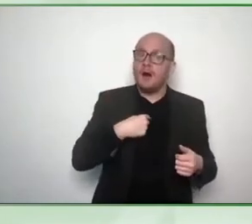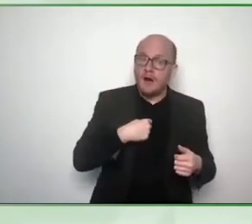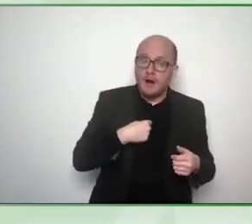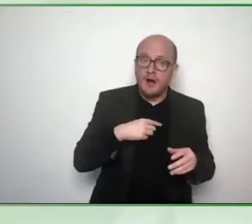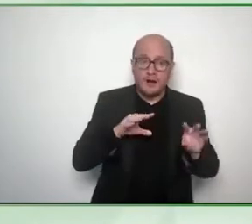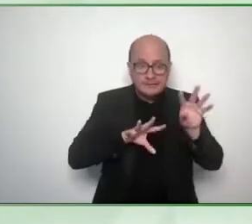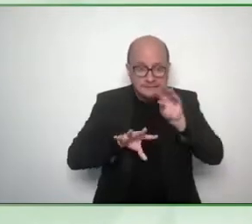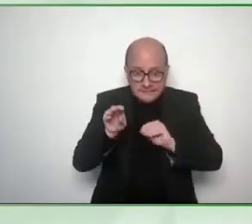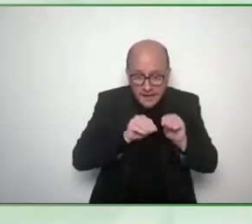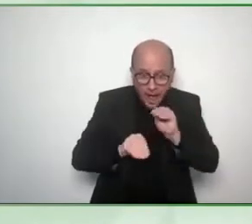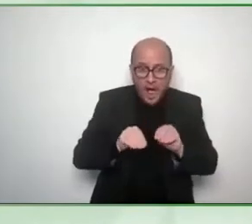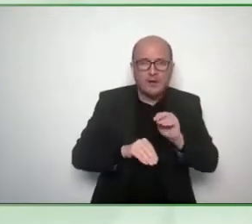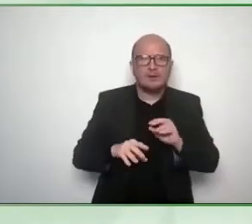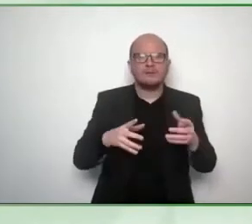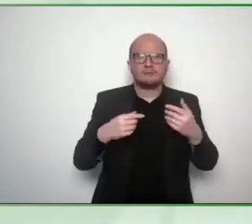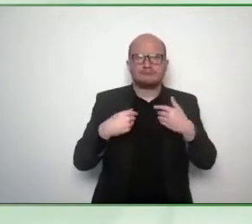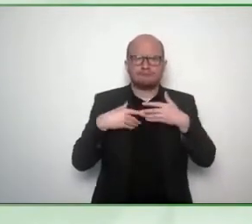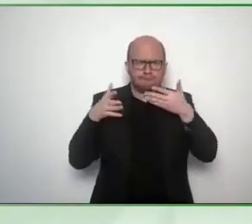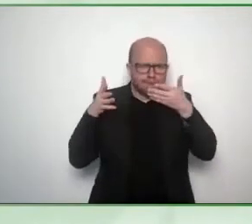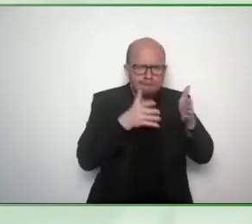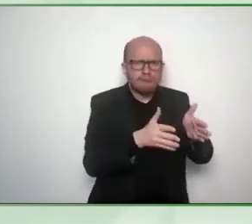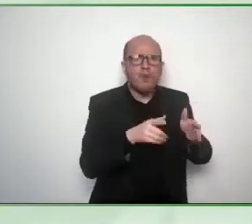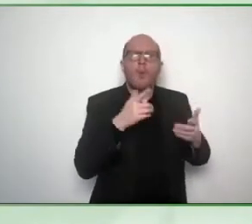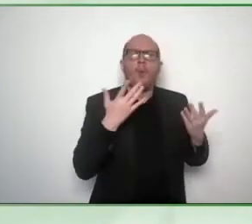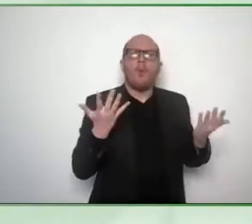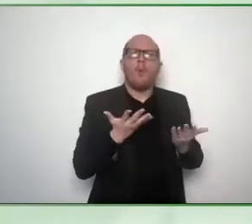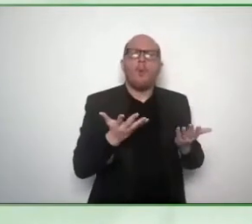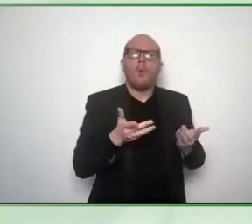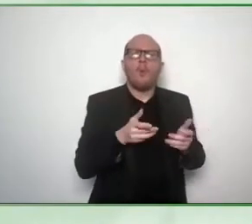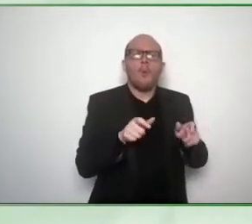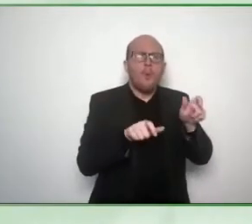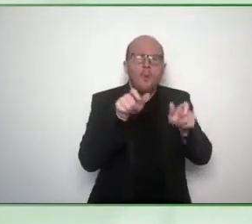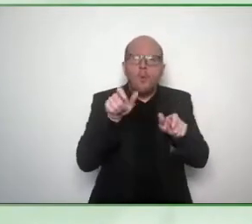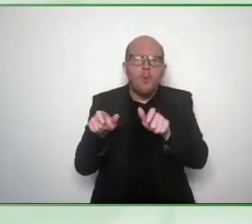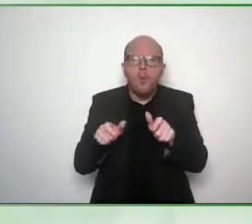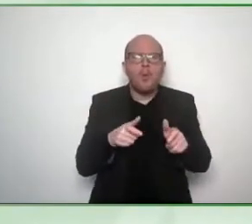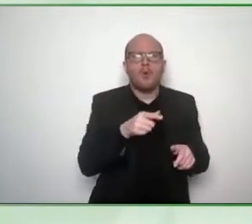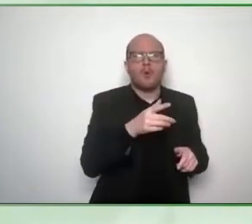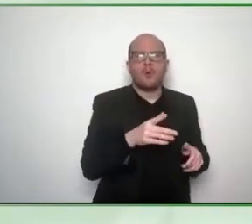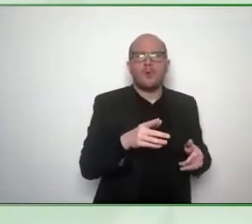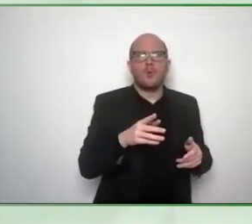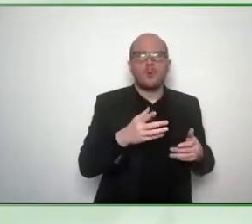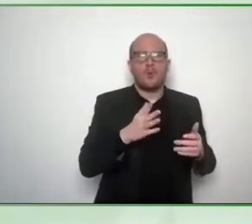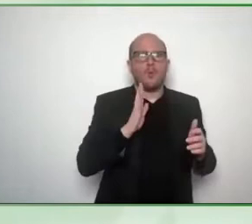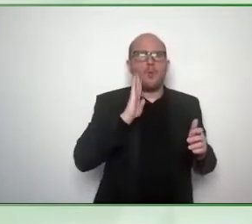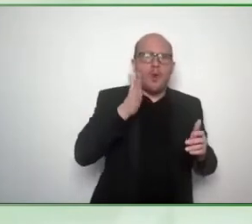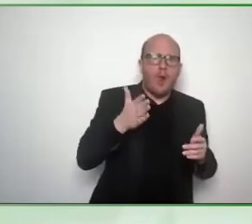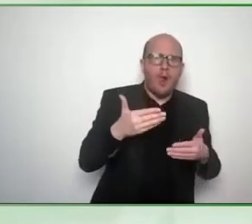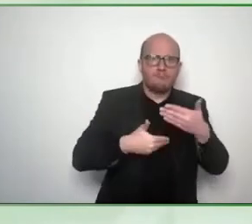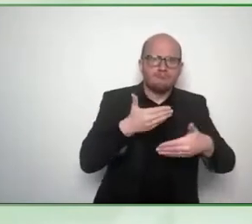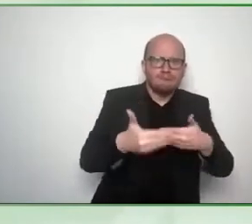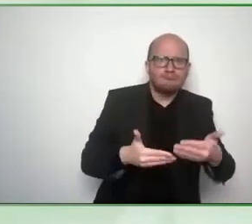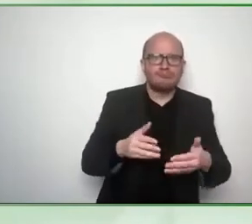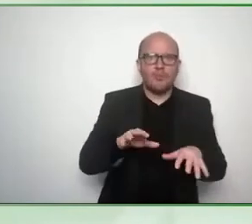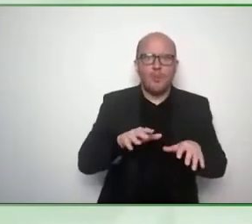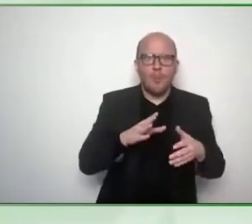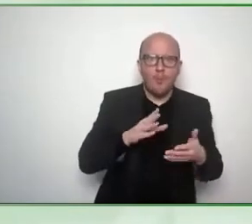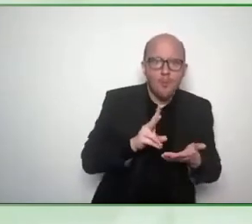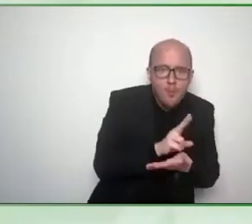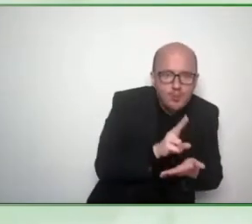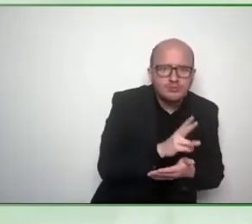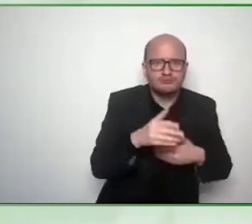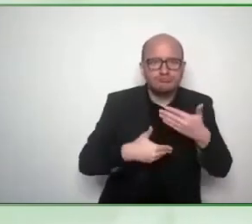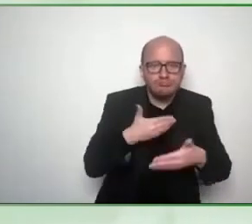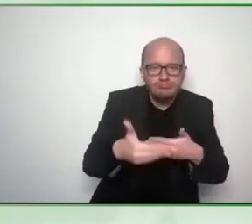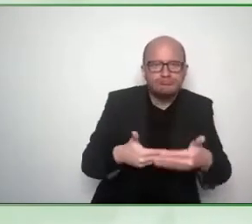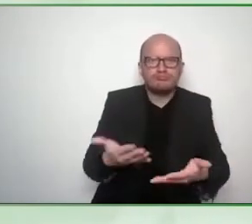stop thinking about technology or our systems or products with like this siloed mindset where we're just you know kind of hacking